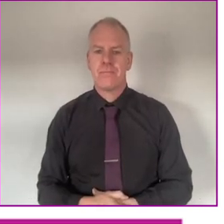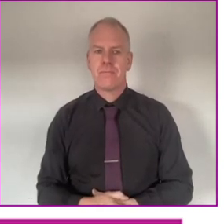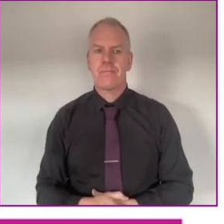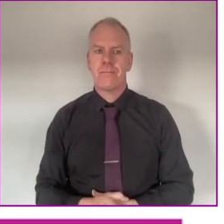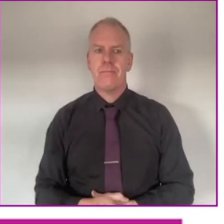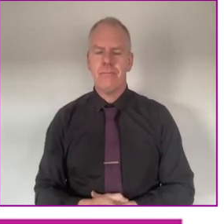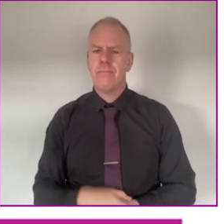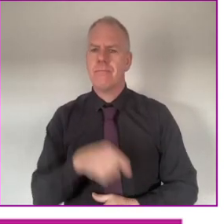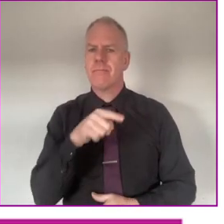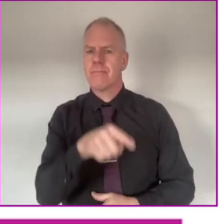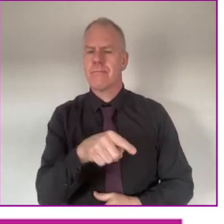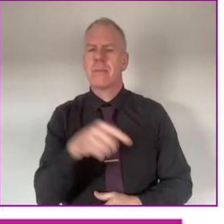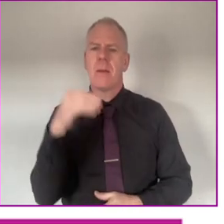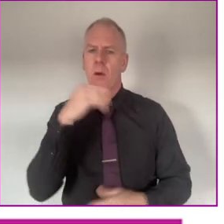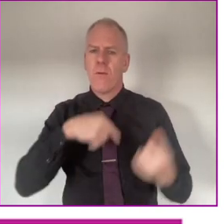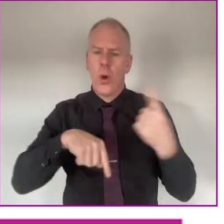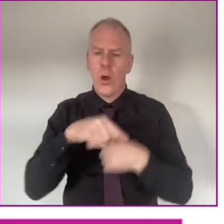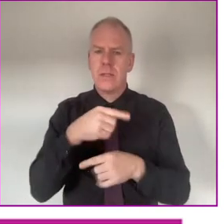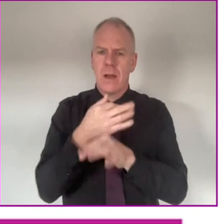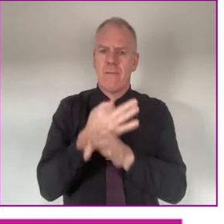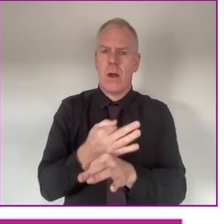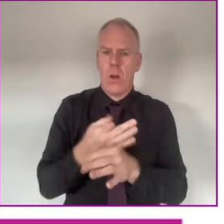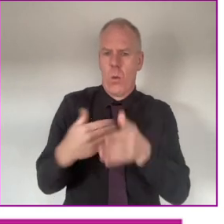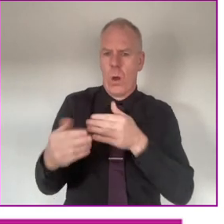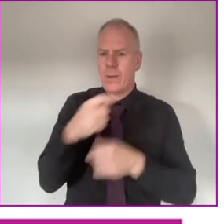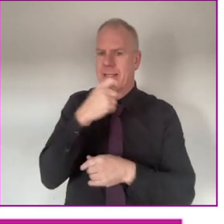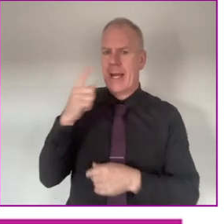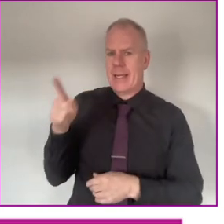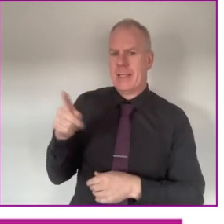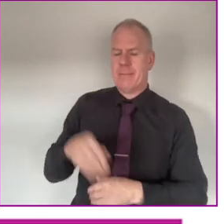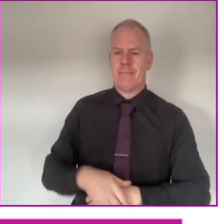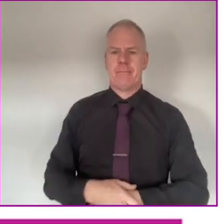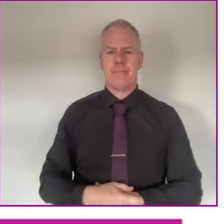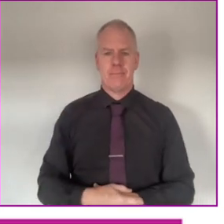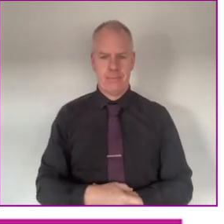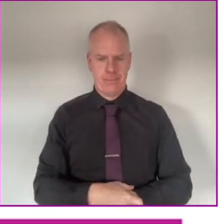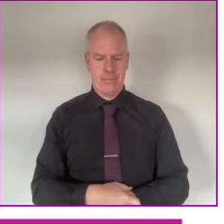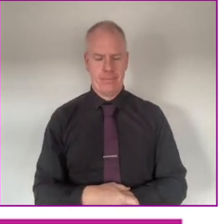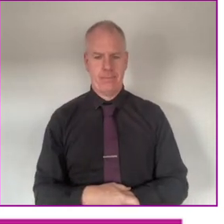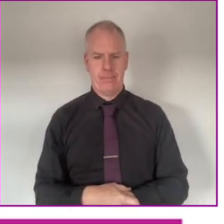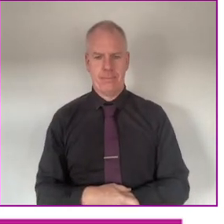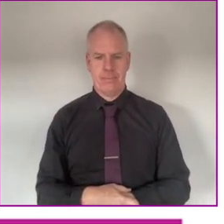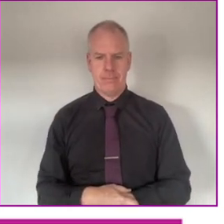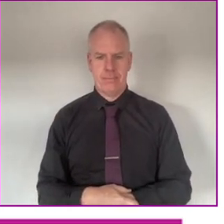Down Syndrome Ireland listens to us and hears what we have to say.